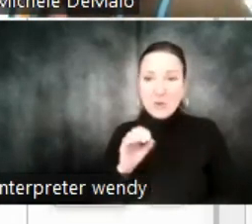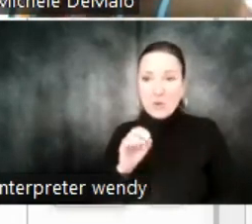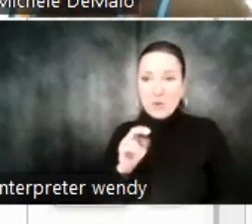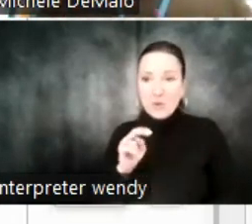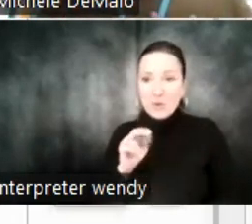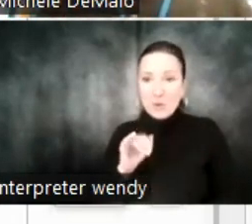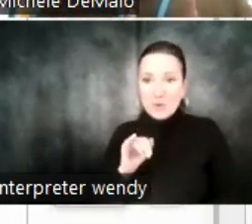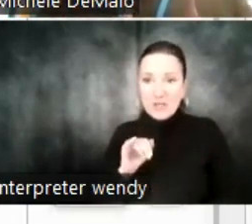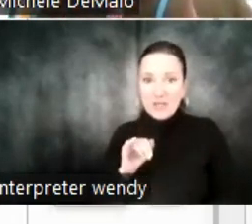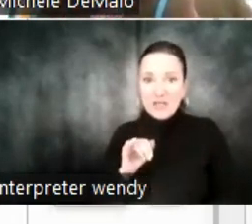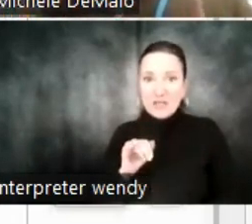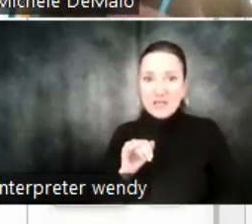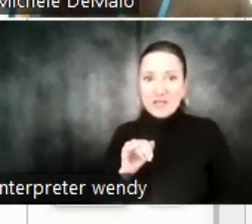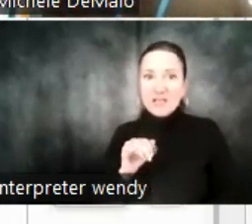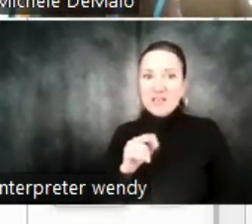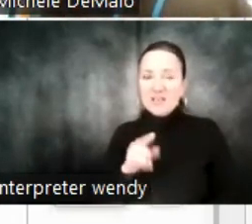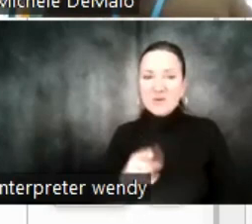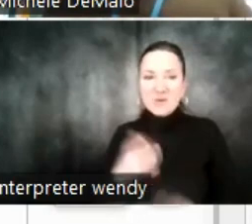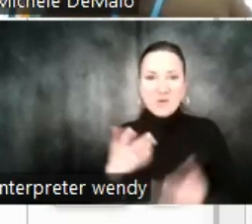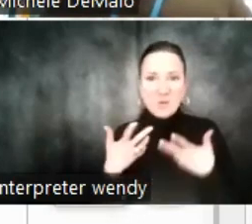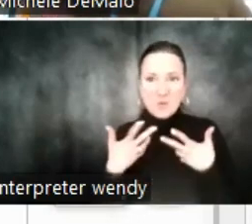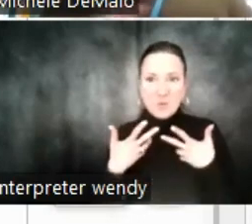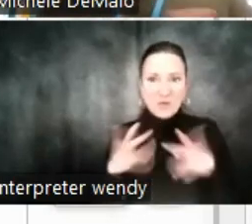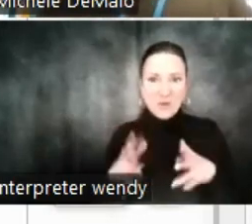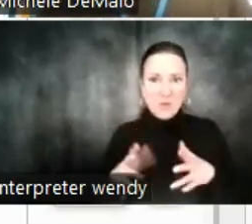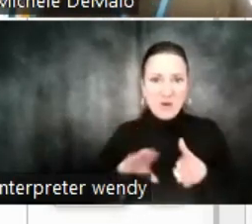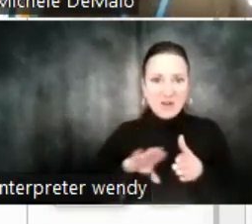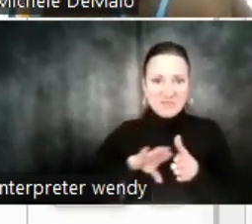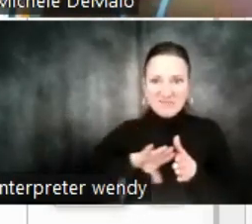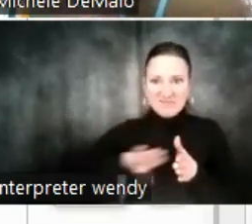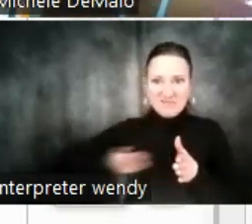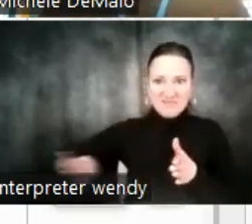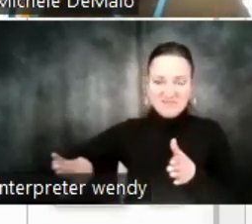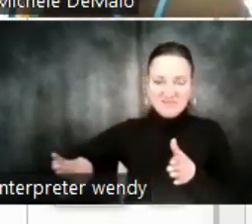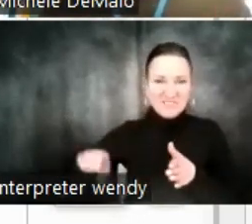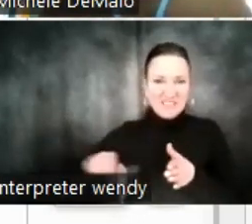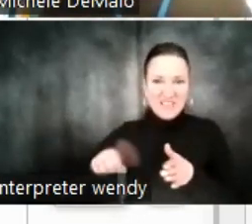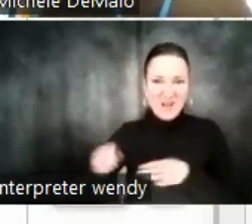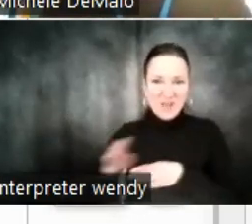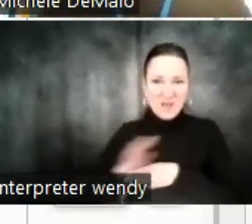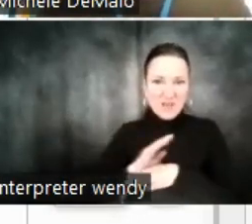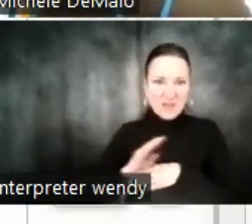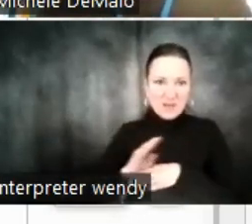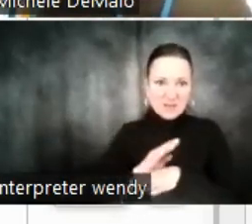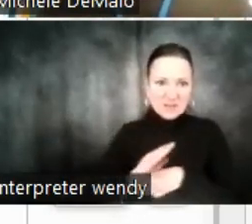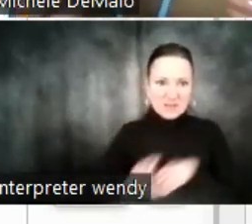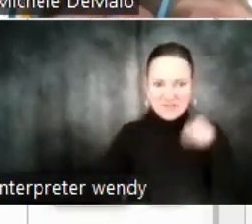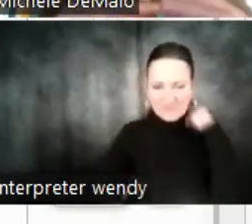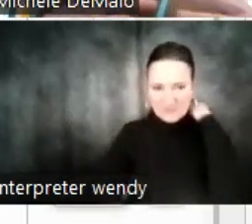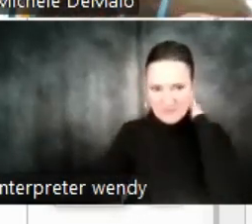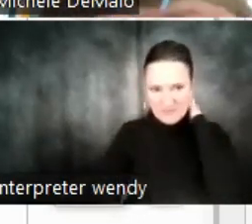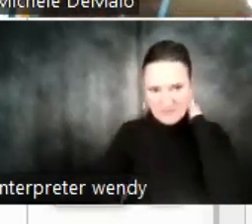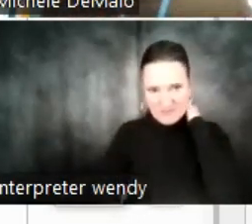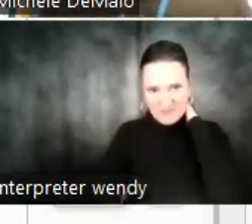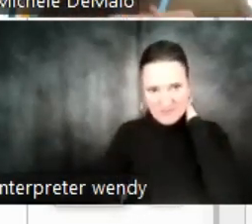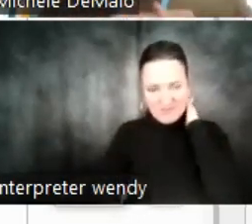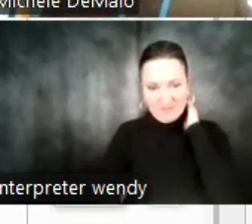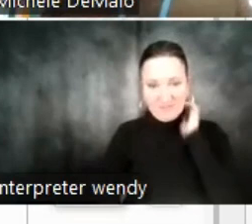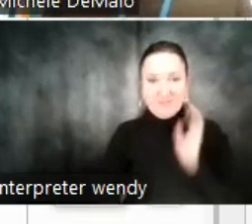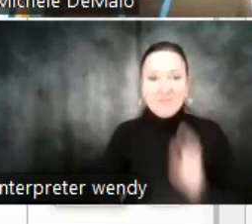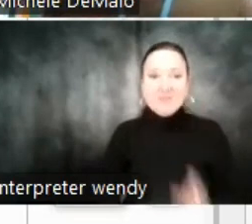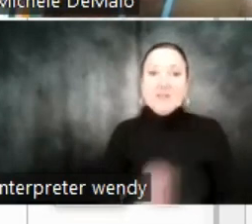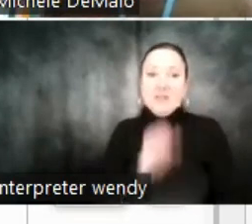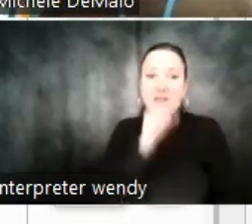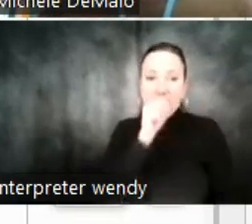to get these guys off. We know how valuable our brand is, because they're the predominant player in the pizza admin space. So, their placements are